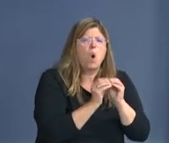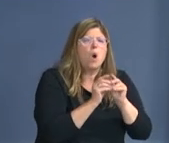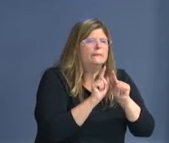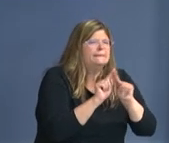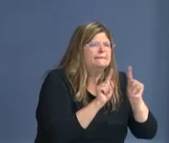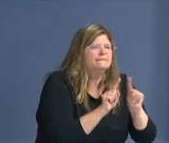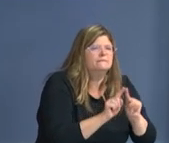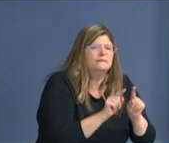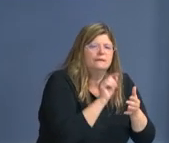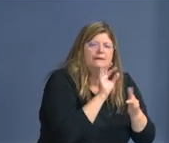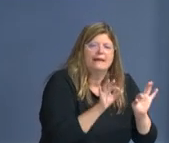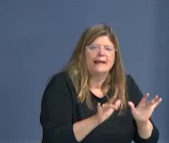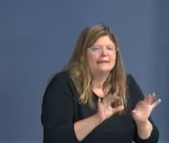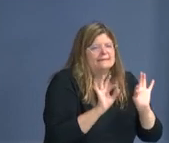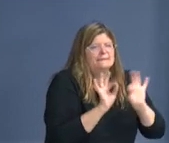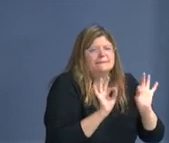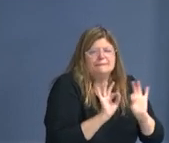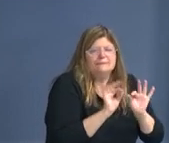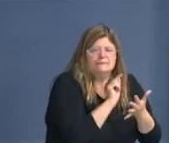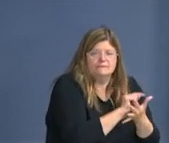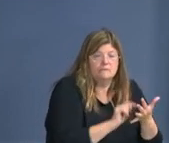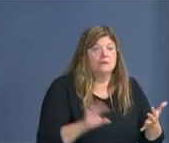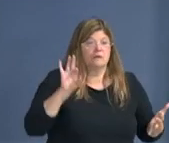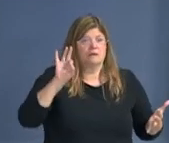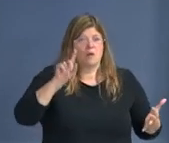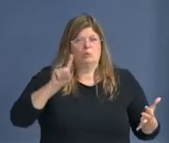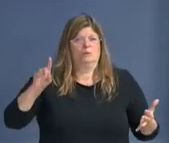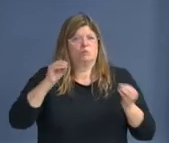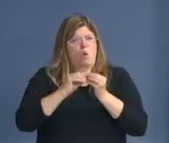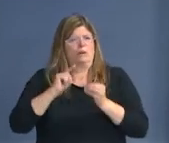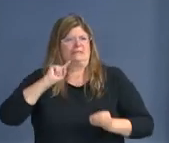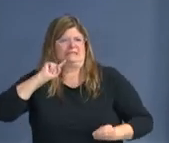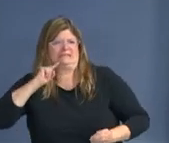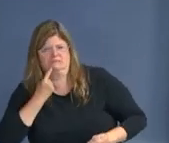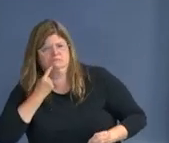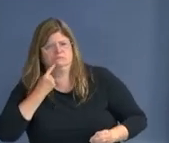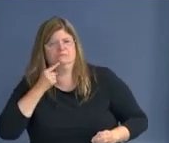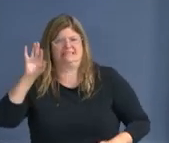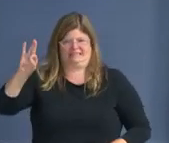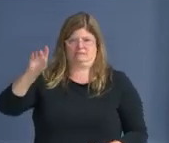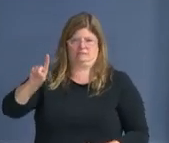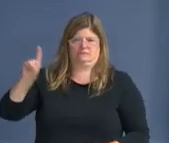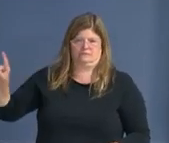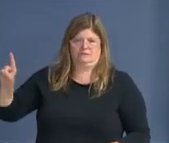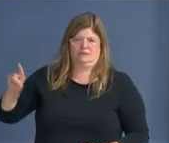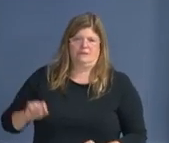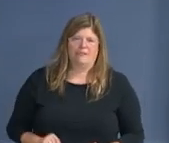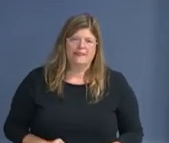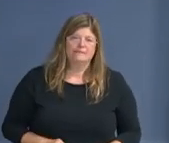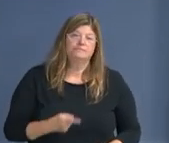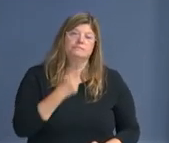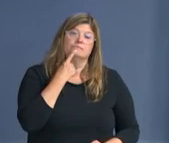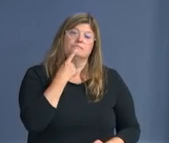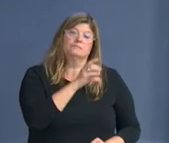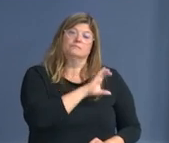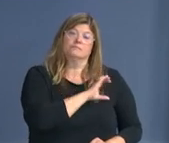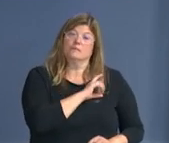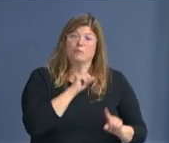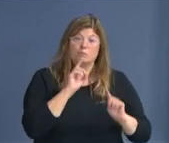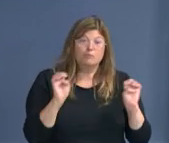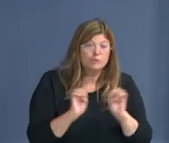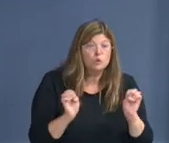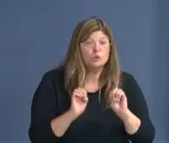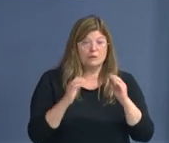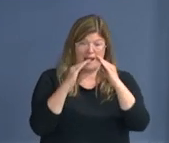also says his budget reinvest in violence prevention, victim services, emergency housing, alternatives